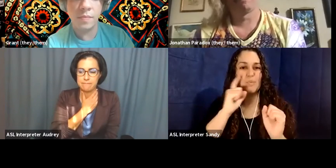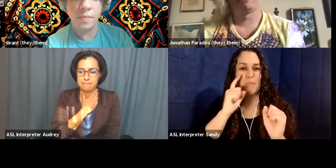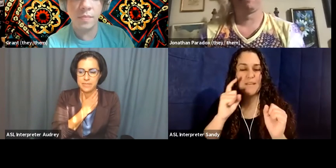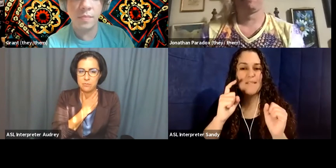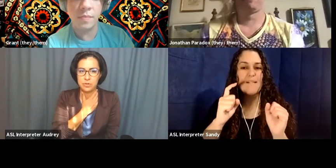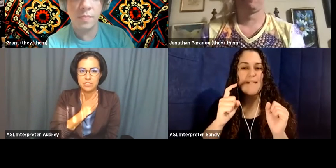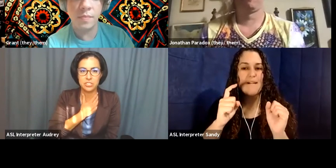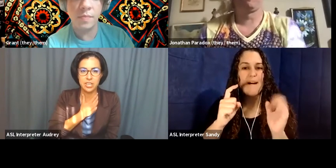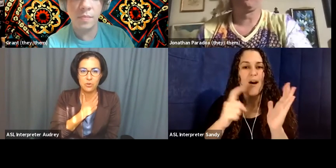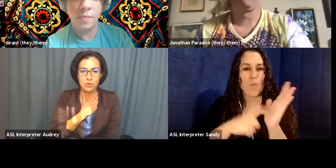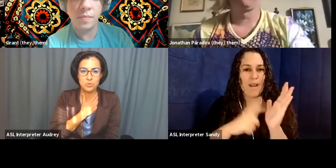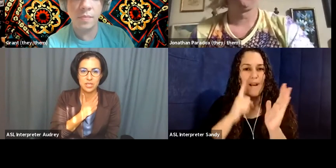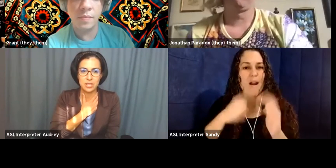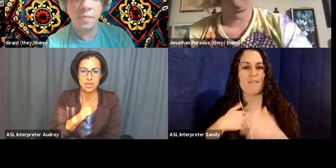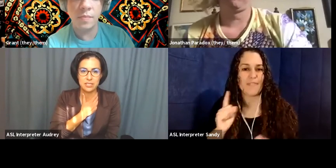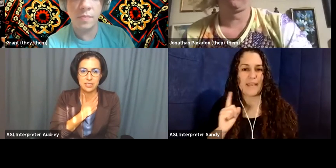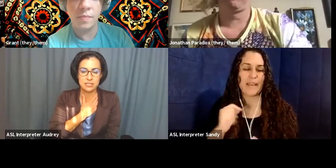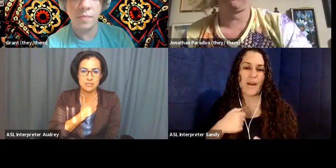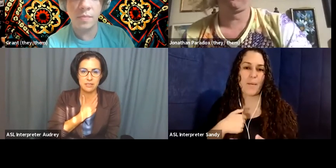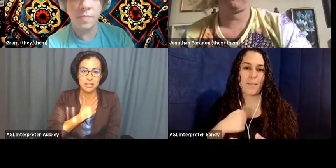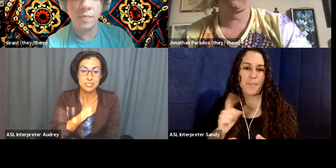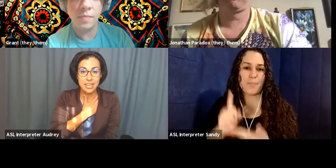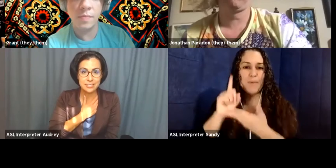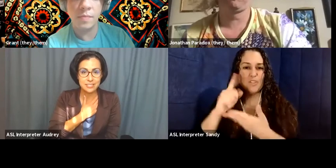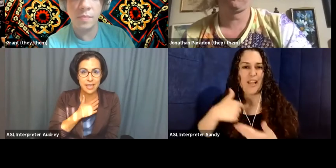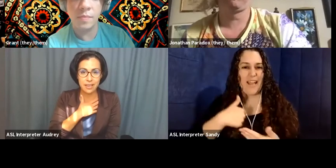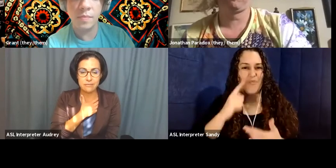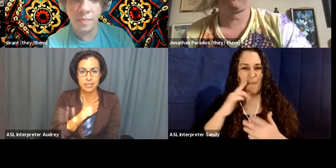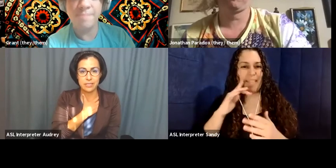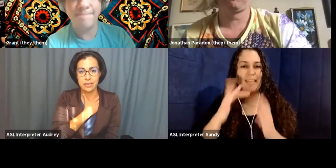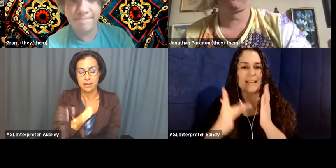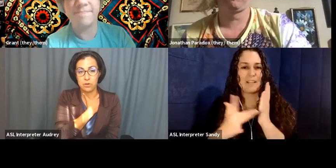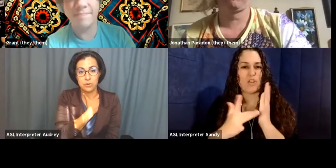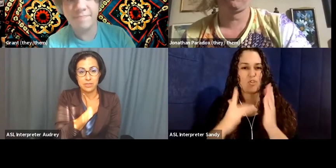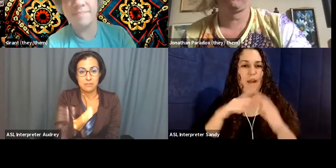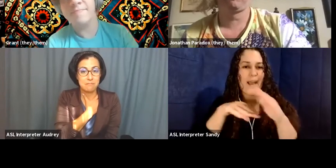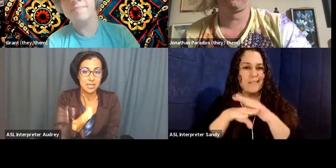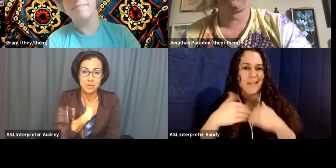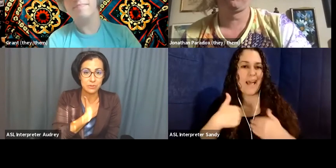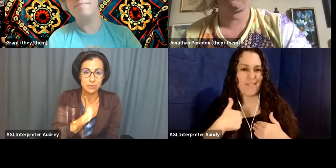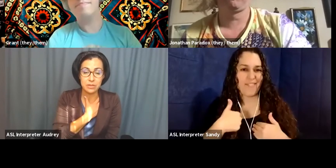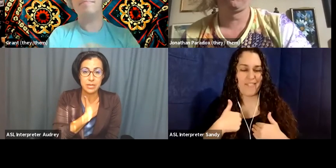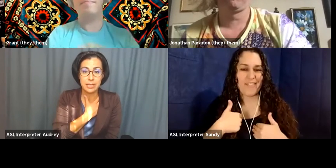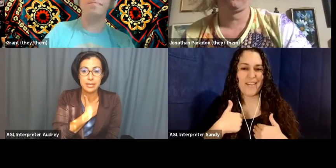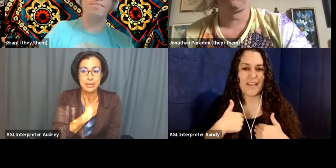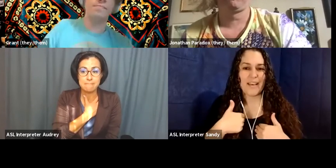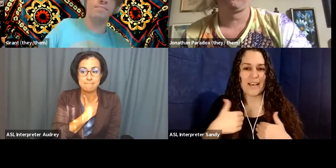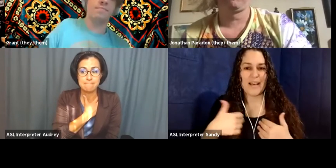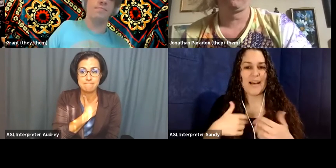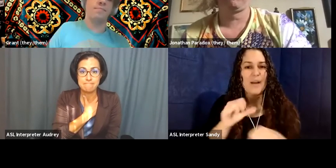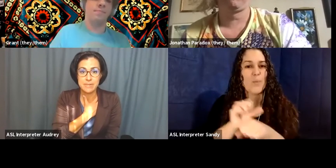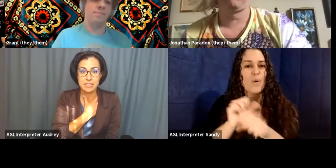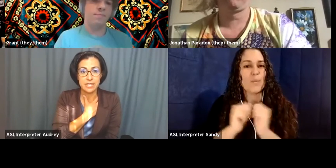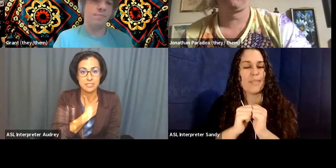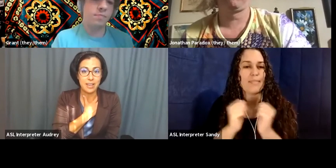um, the privilege that I hold with the technological access I have and that I work with many people, um,